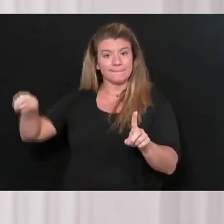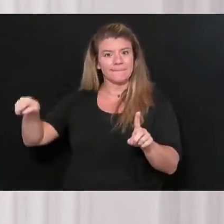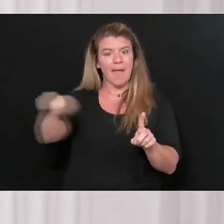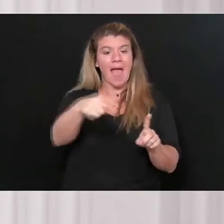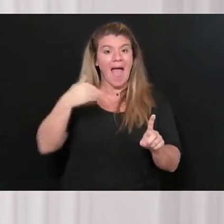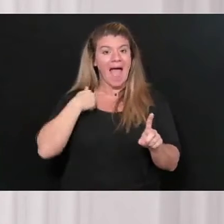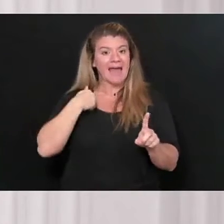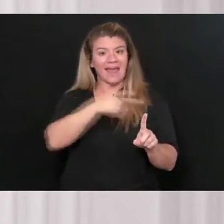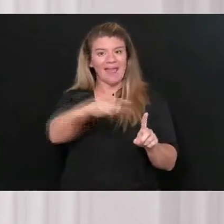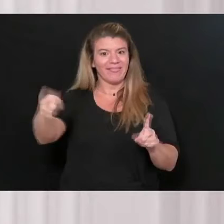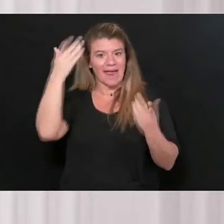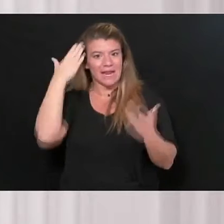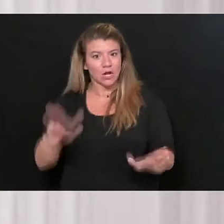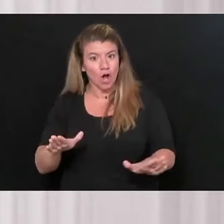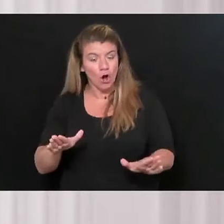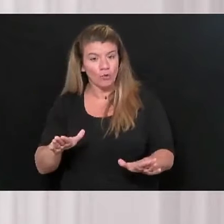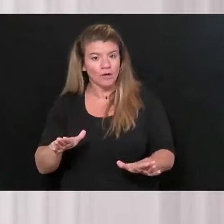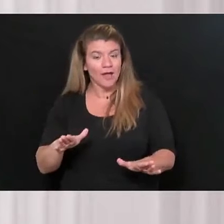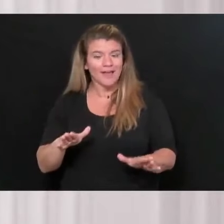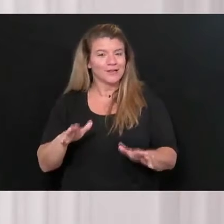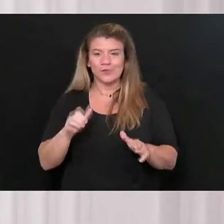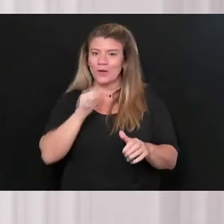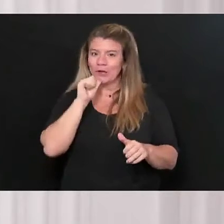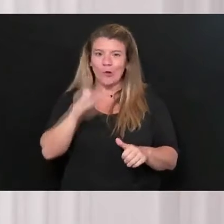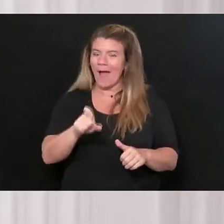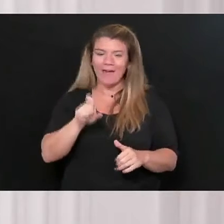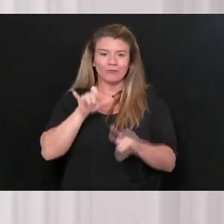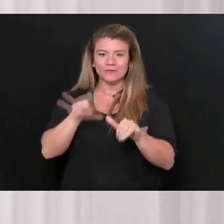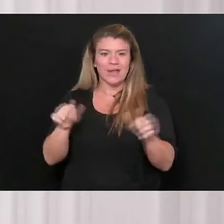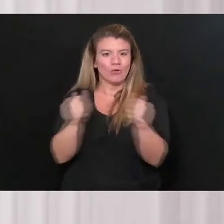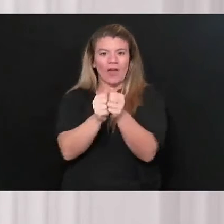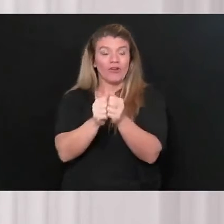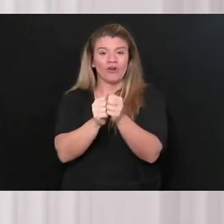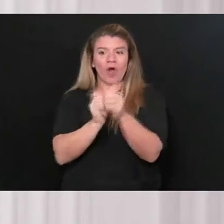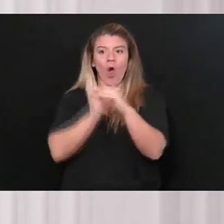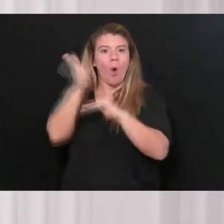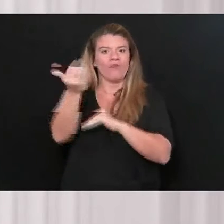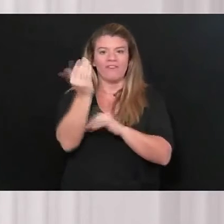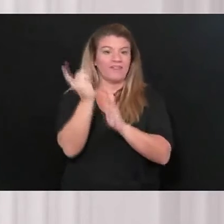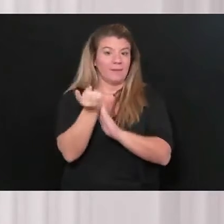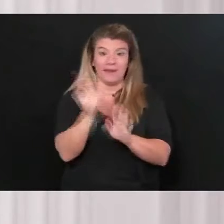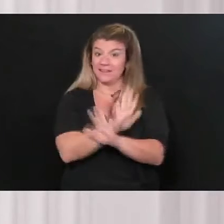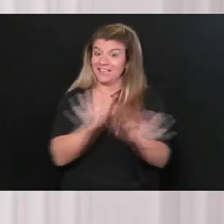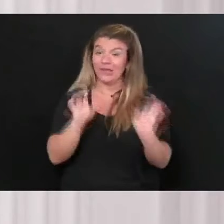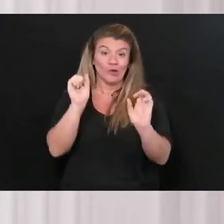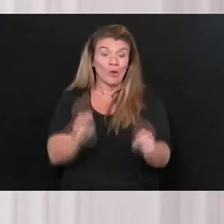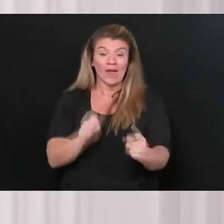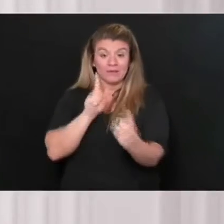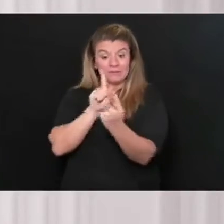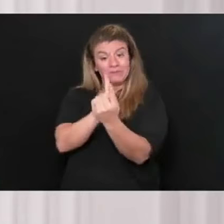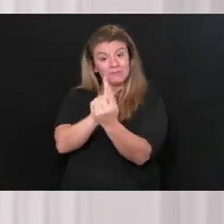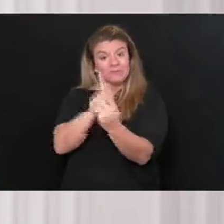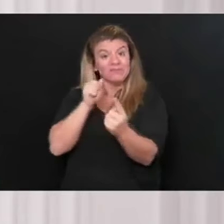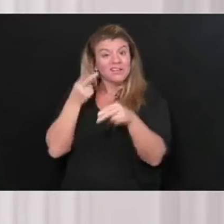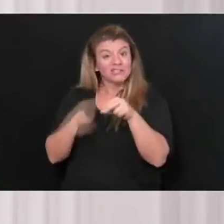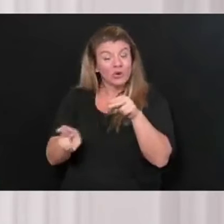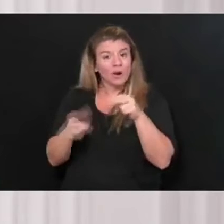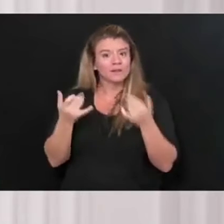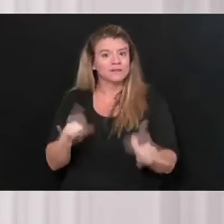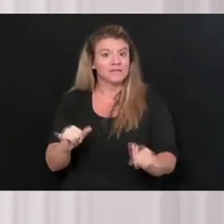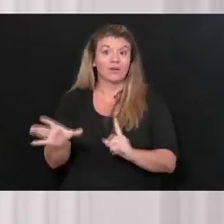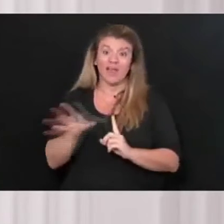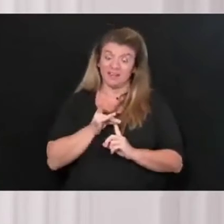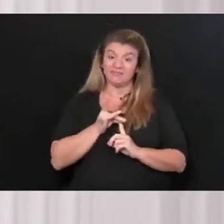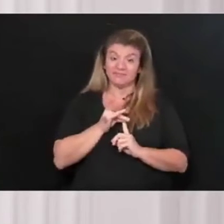can infect us in very small doses, which is why it's so important for all of us to wear masks, stay physically distanced, and